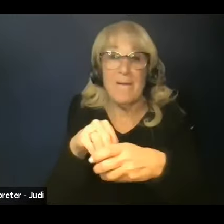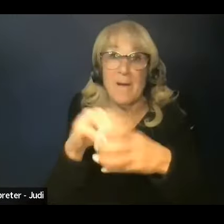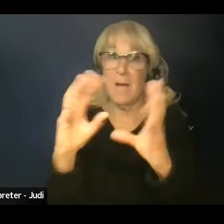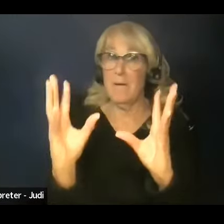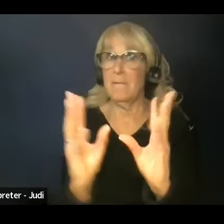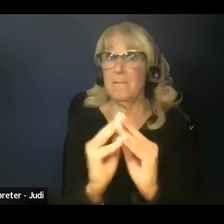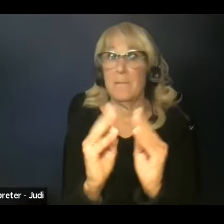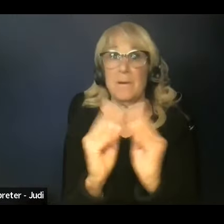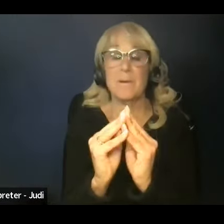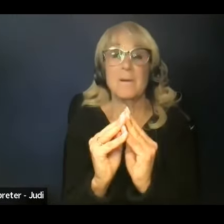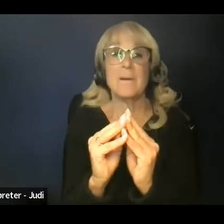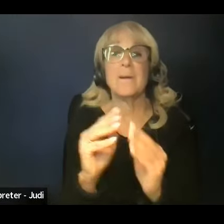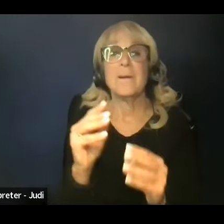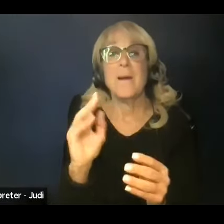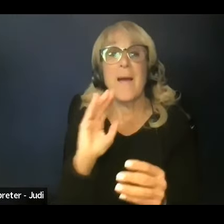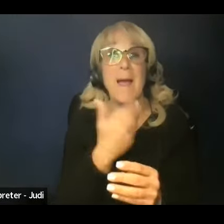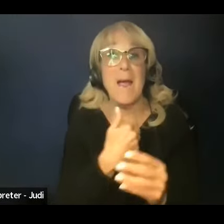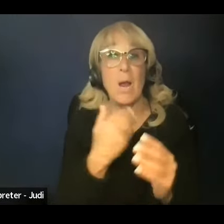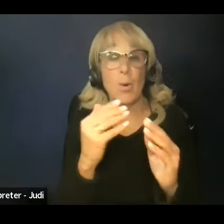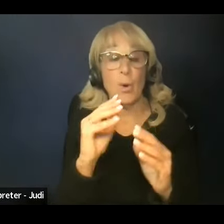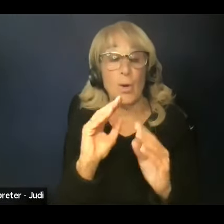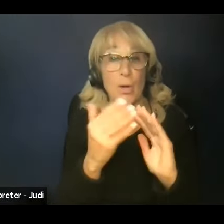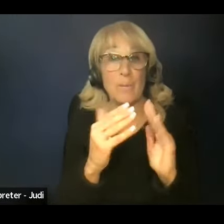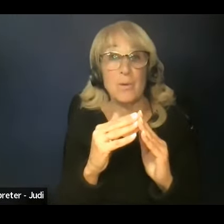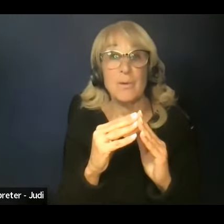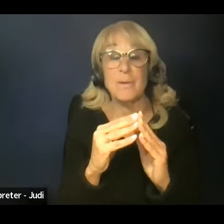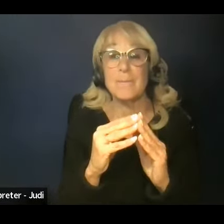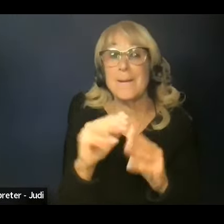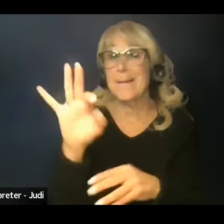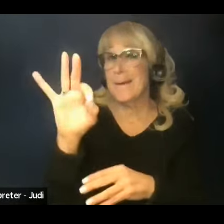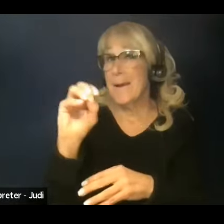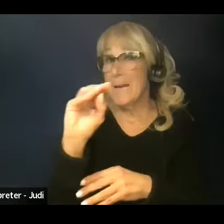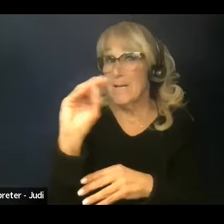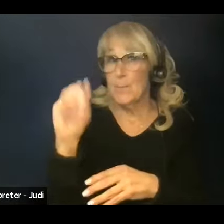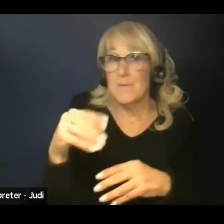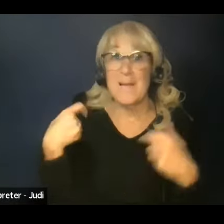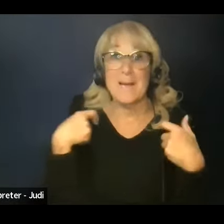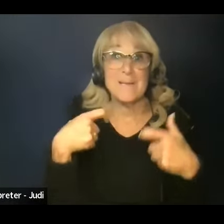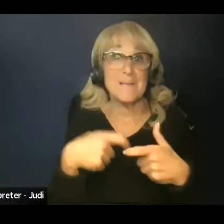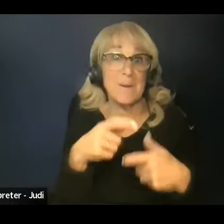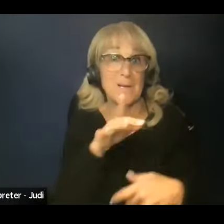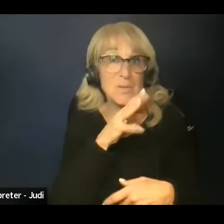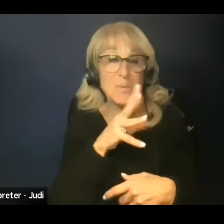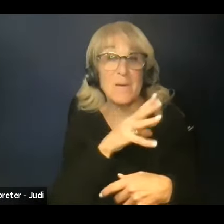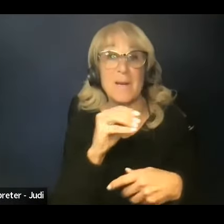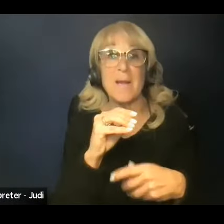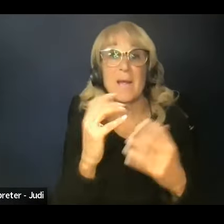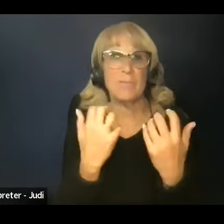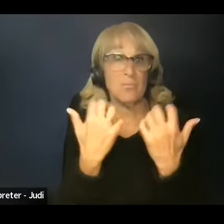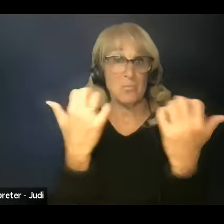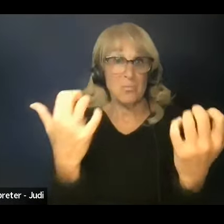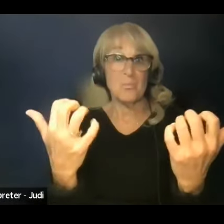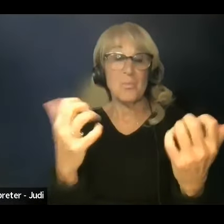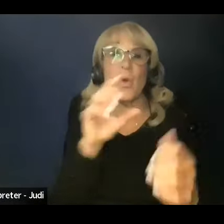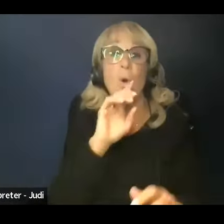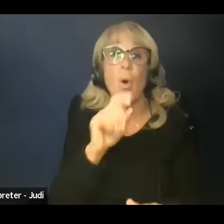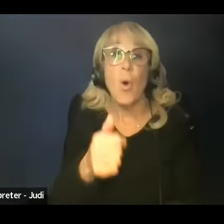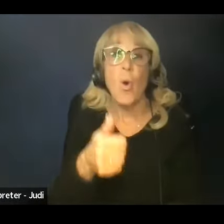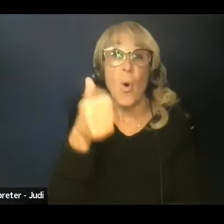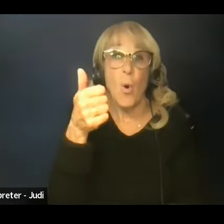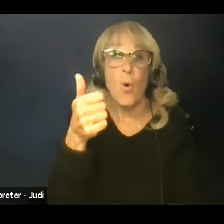Because of our community, it's 90% Spanish-speaking, and the crowd that we were serving in the event was in the older